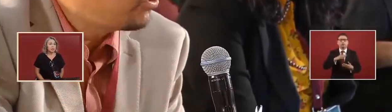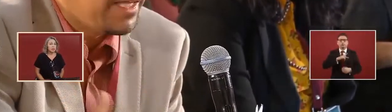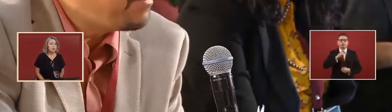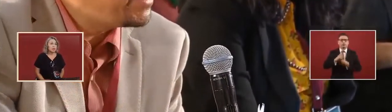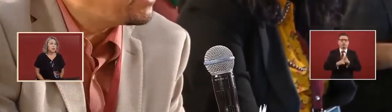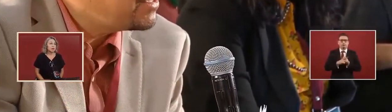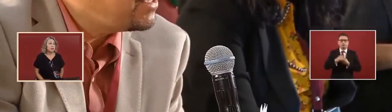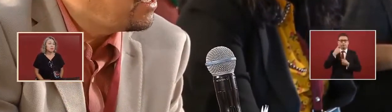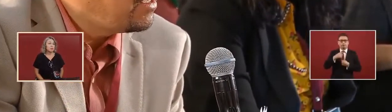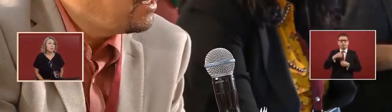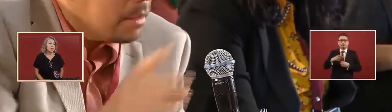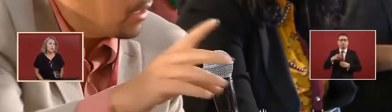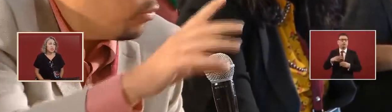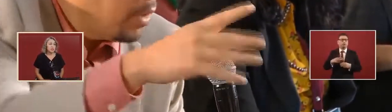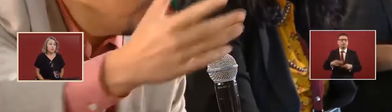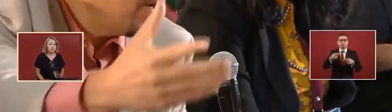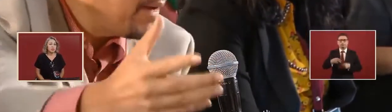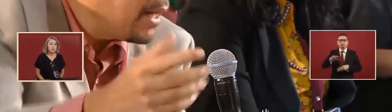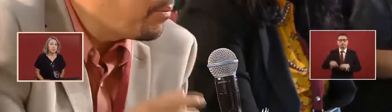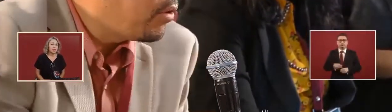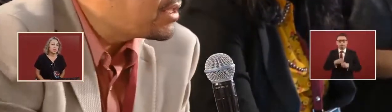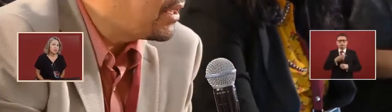third custodian of merchandise